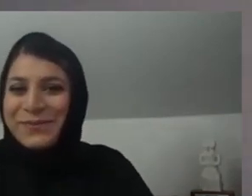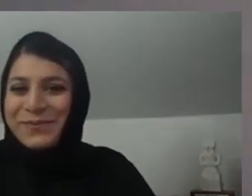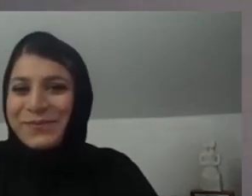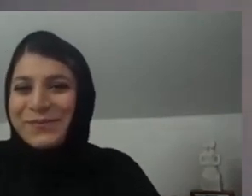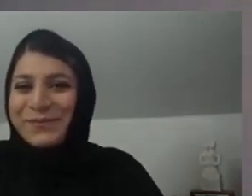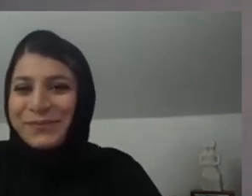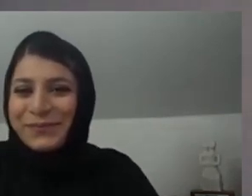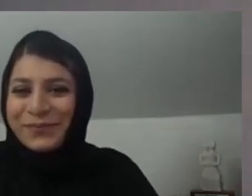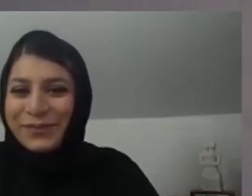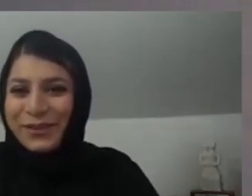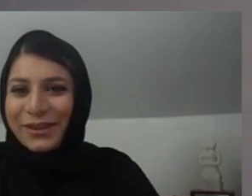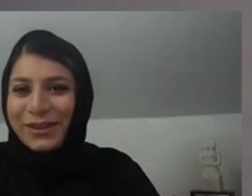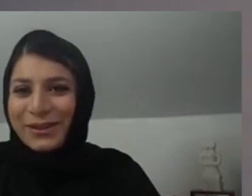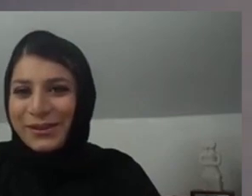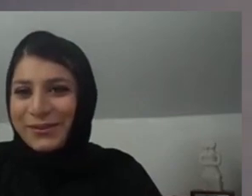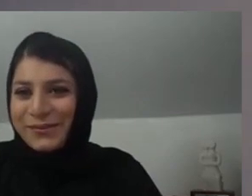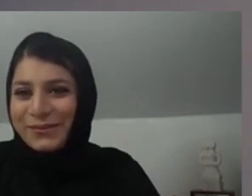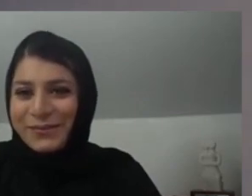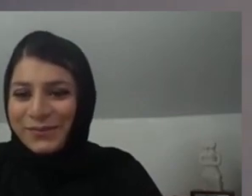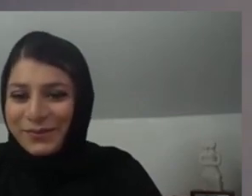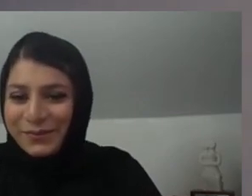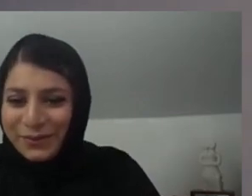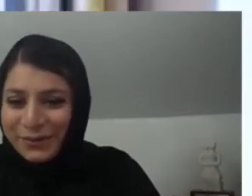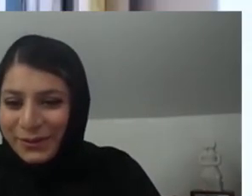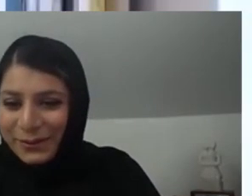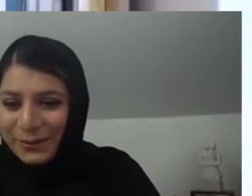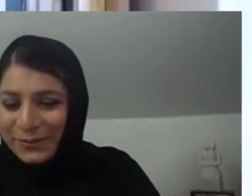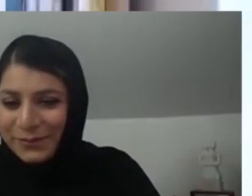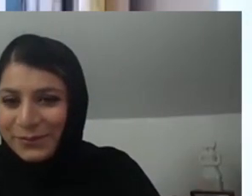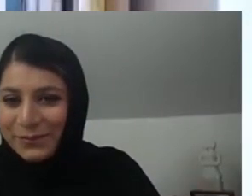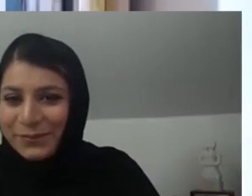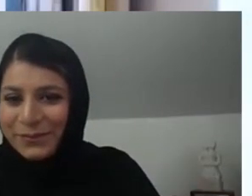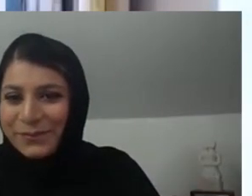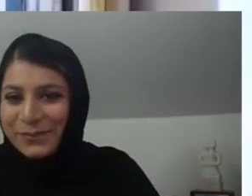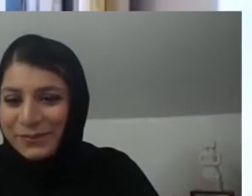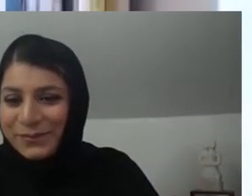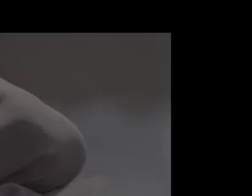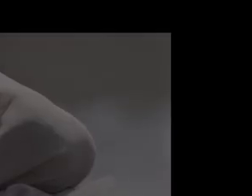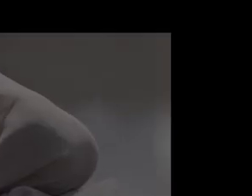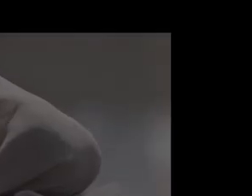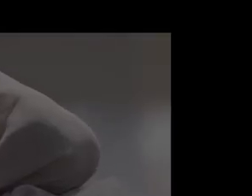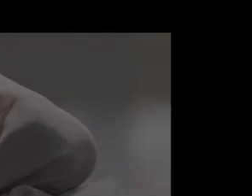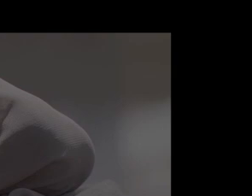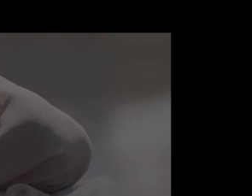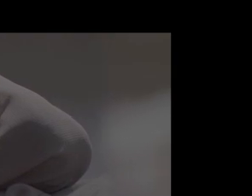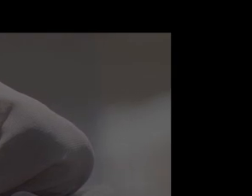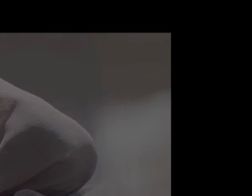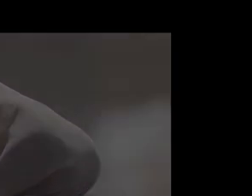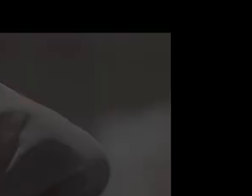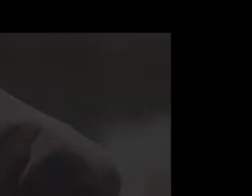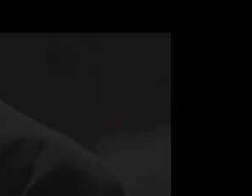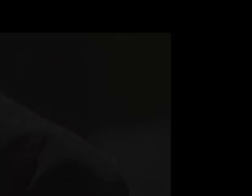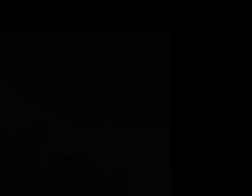about the challenges and about my own personal experience. Thank you very much. Thank would be great. Thank you very much.